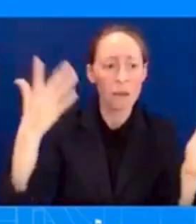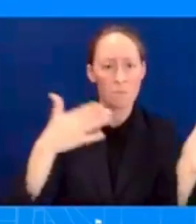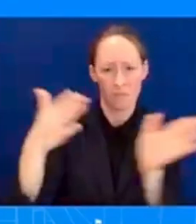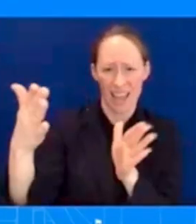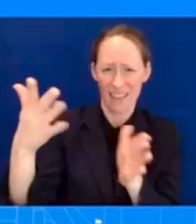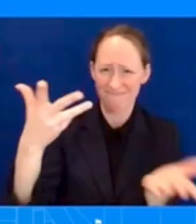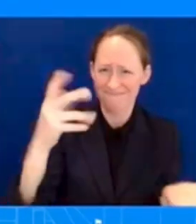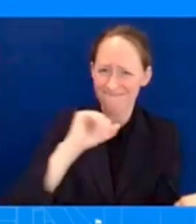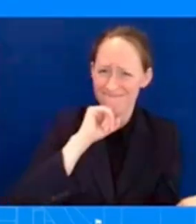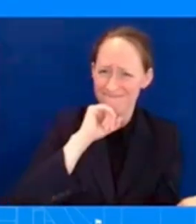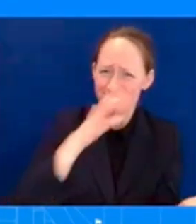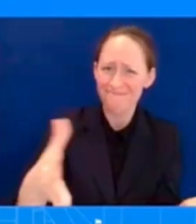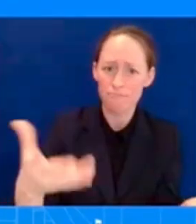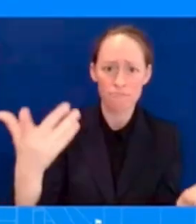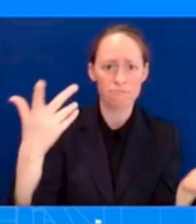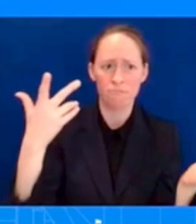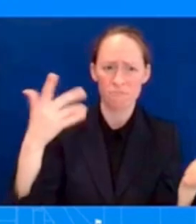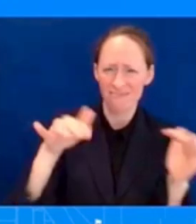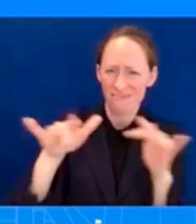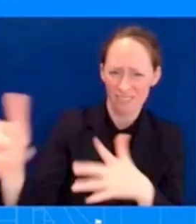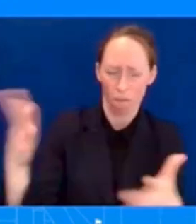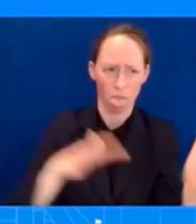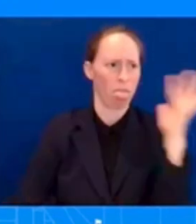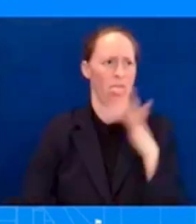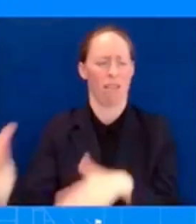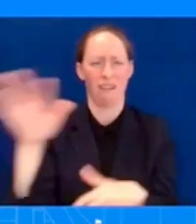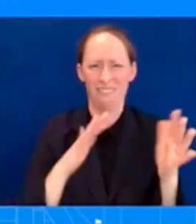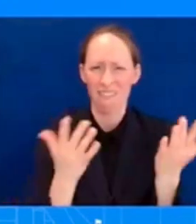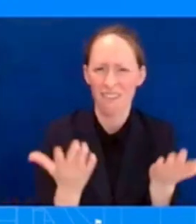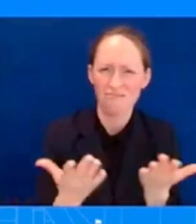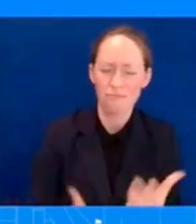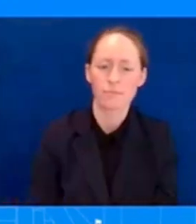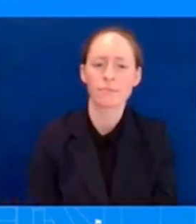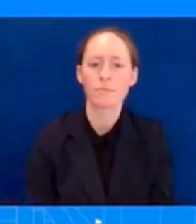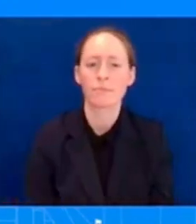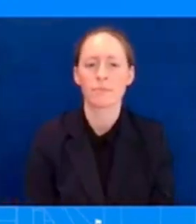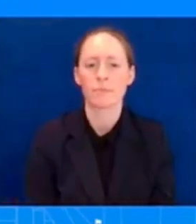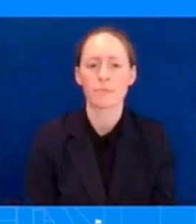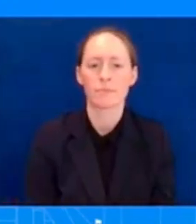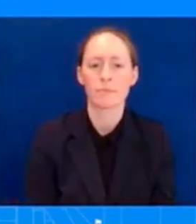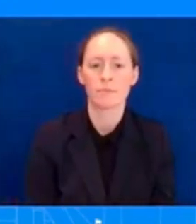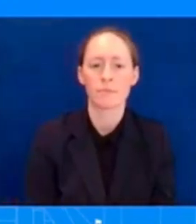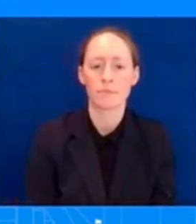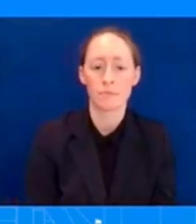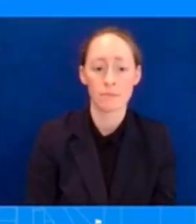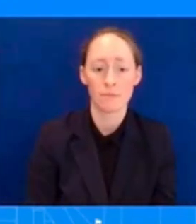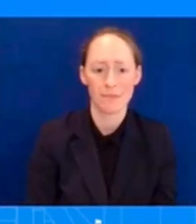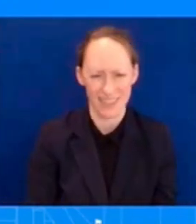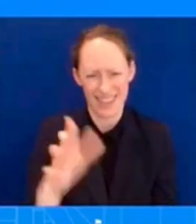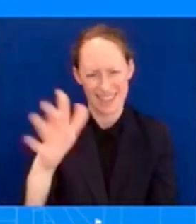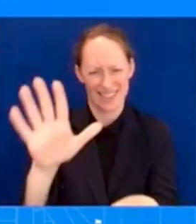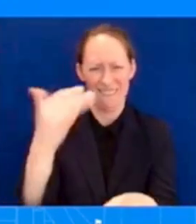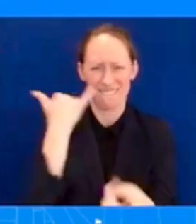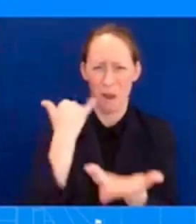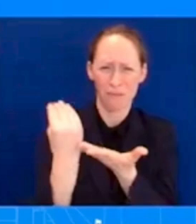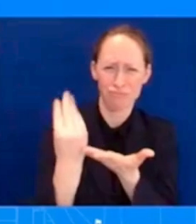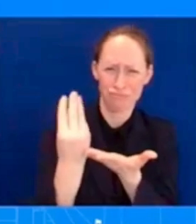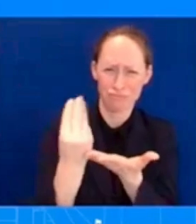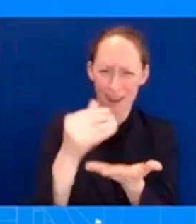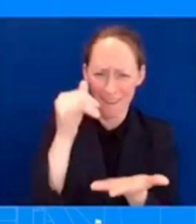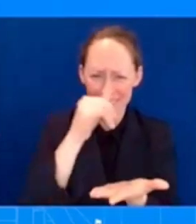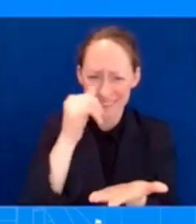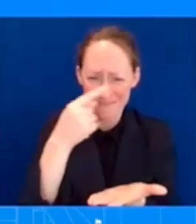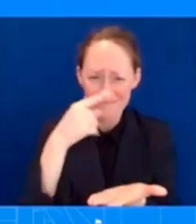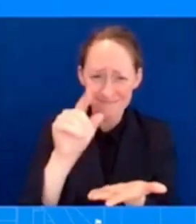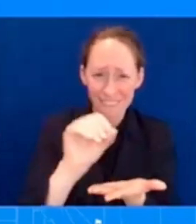going to get ahead of that. You got control of that, my friend? Okay. All right. There's only a briefing happening